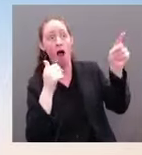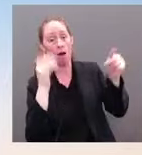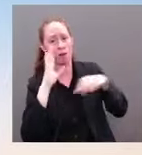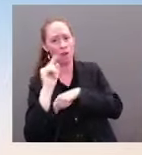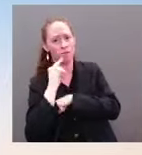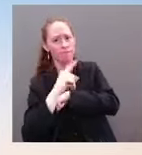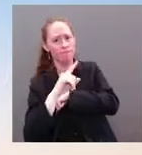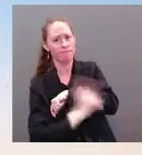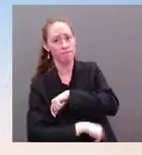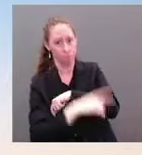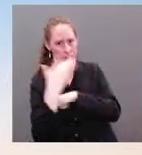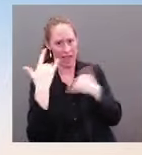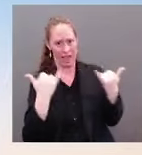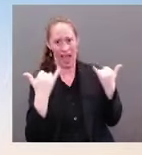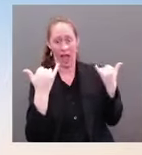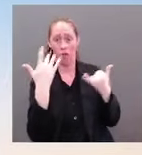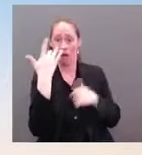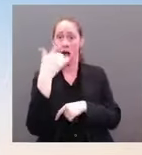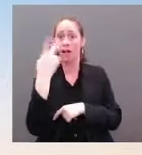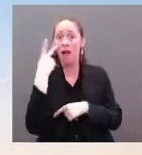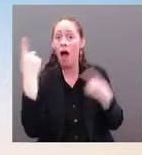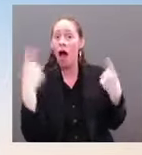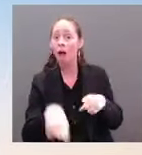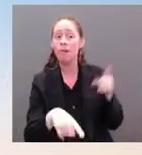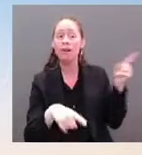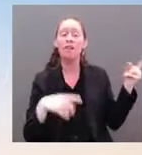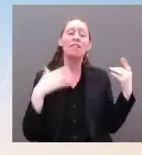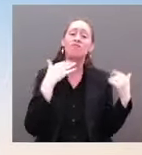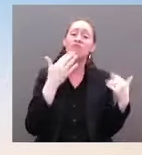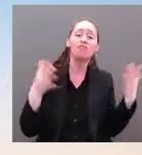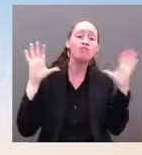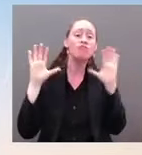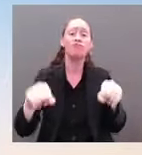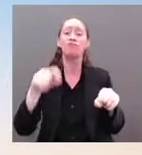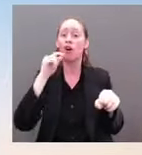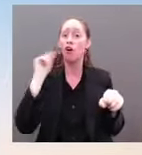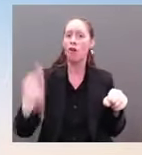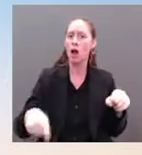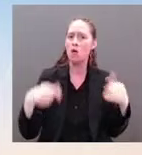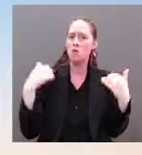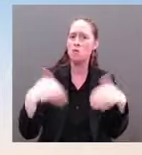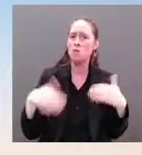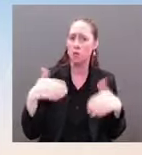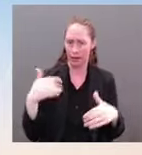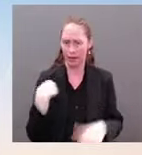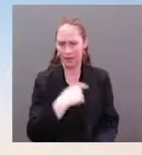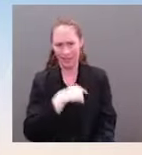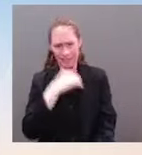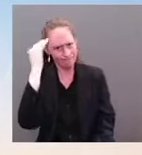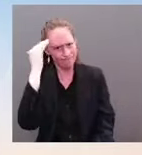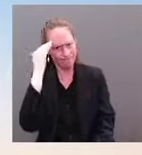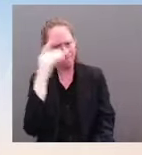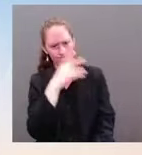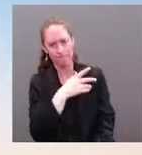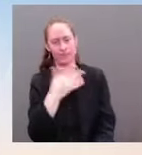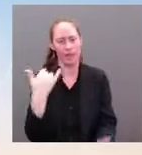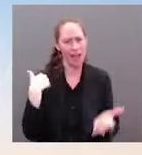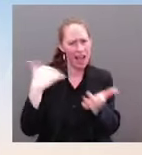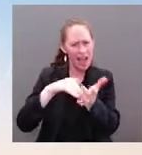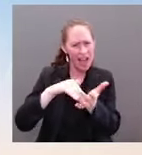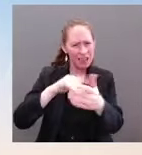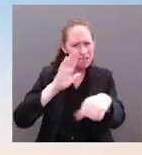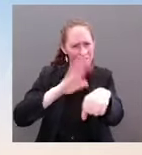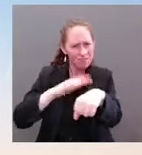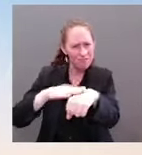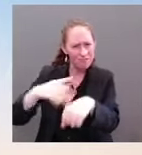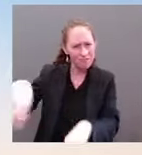Today, we are reiterating those warnings, and we're doing so based on evolving threat intelligence that the Russian government